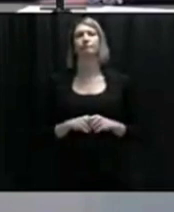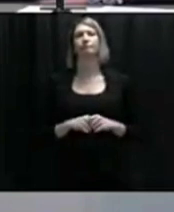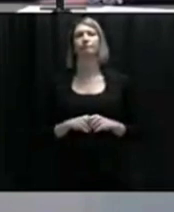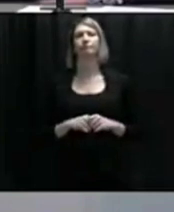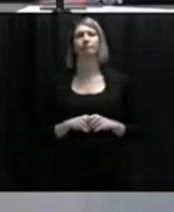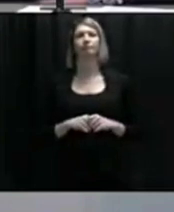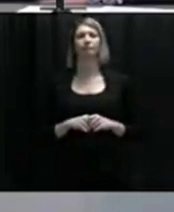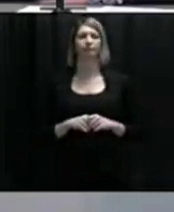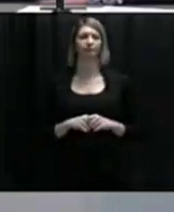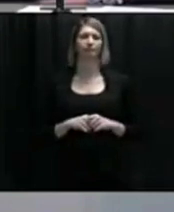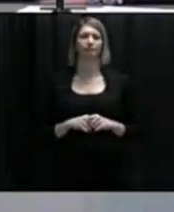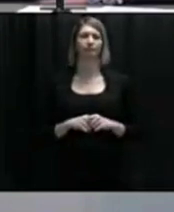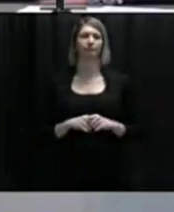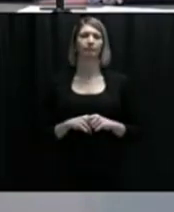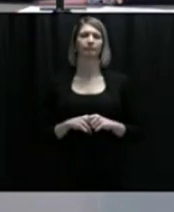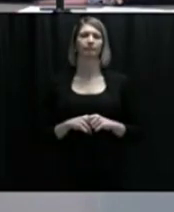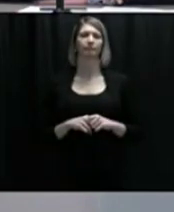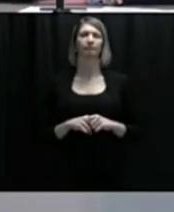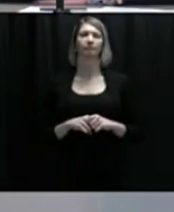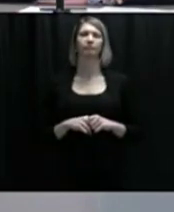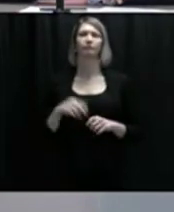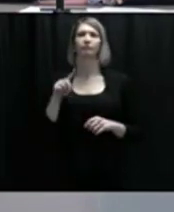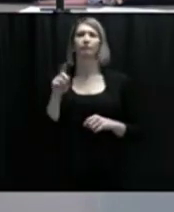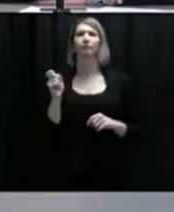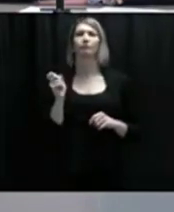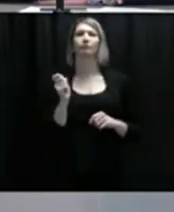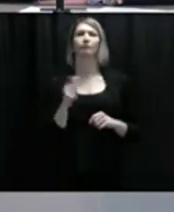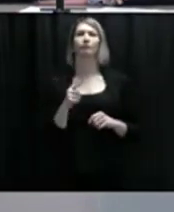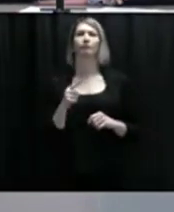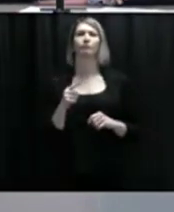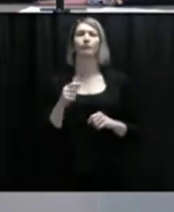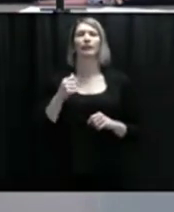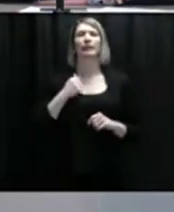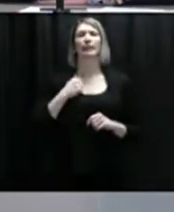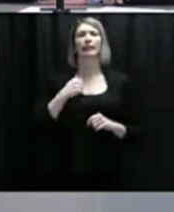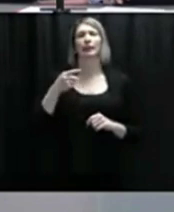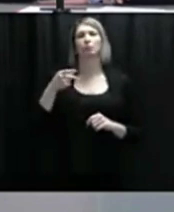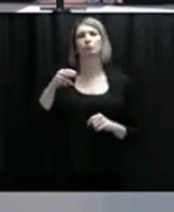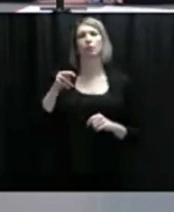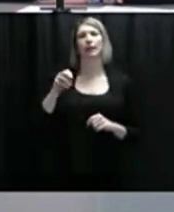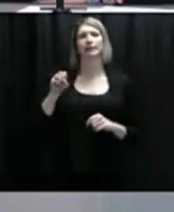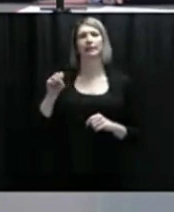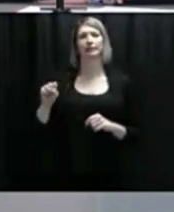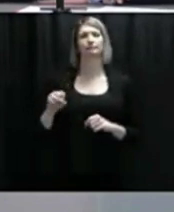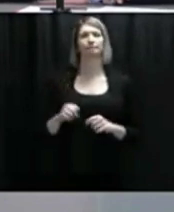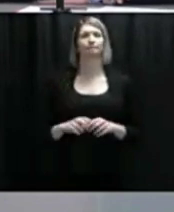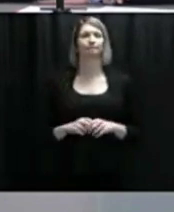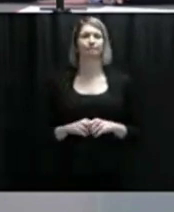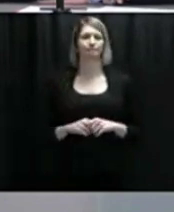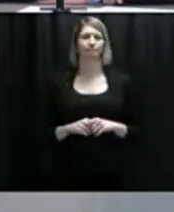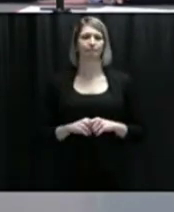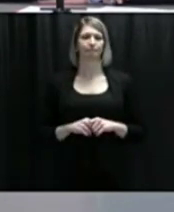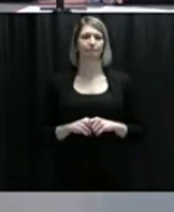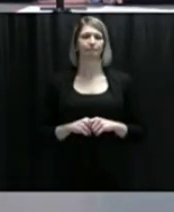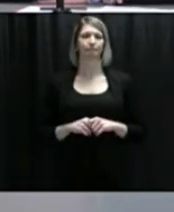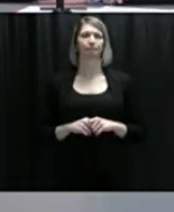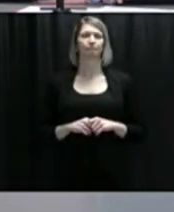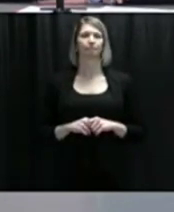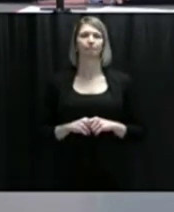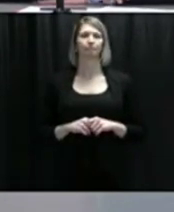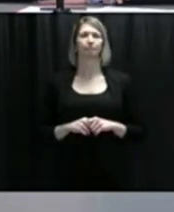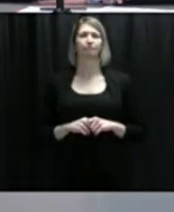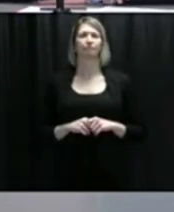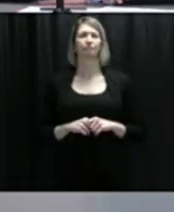The next question is from Holly McKenzie-Sutter from the Canadian Press. Please go ahead. Hi. Remember